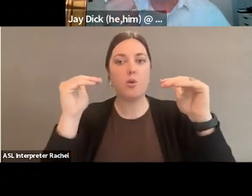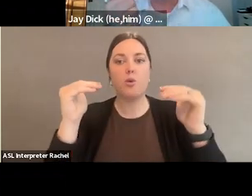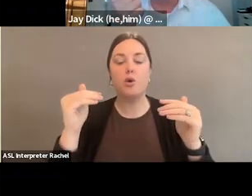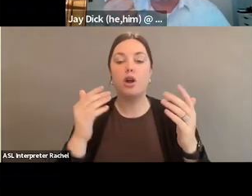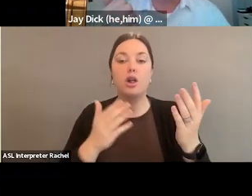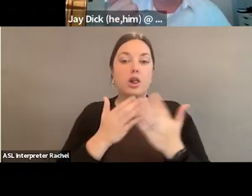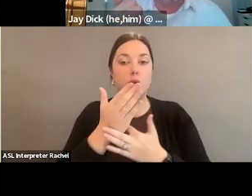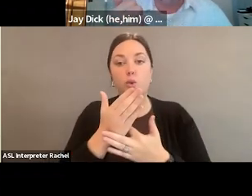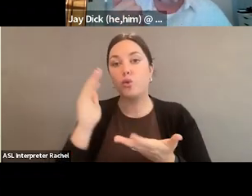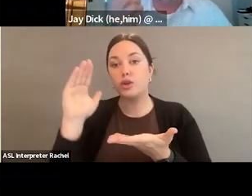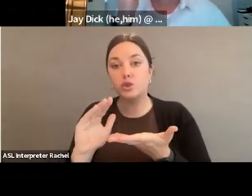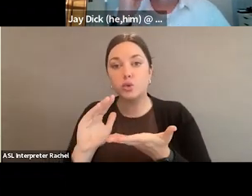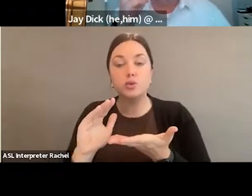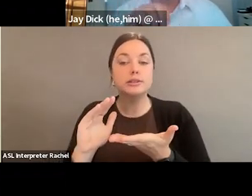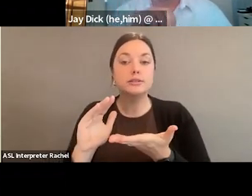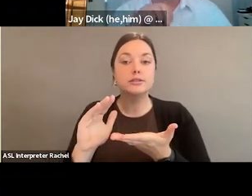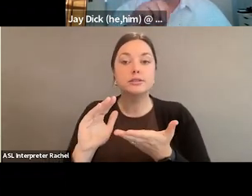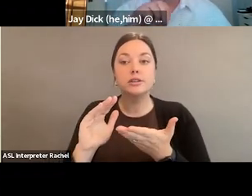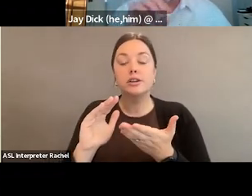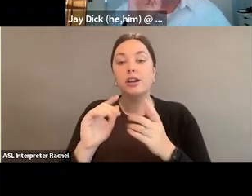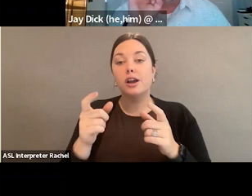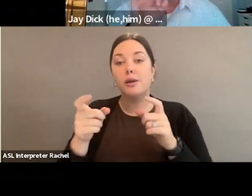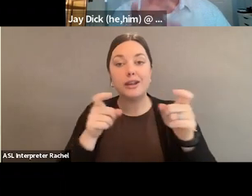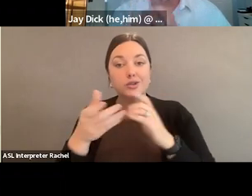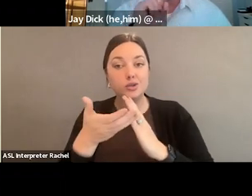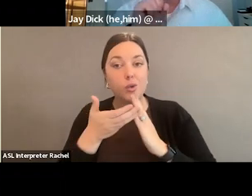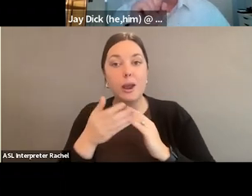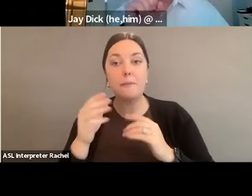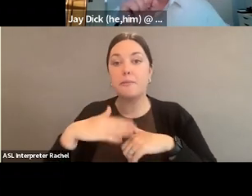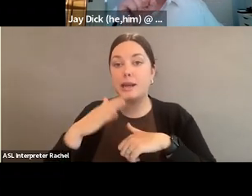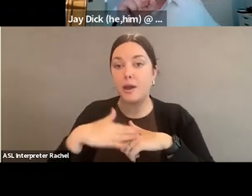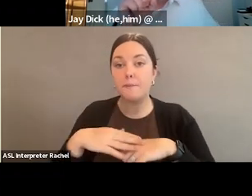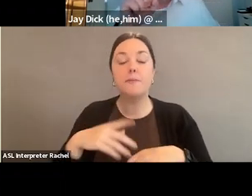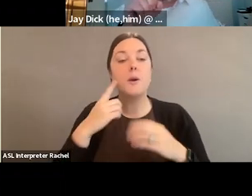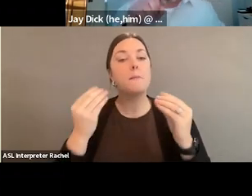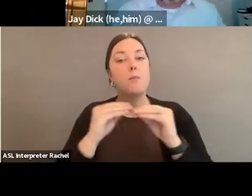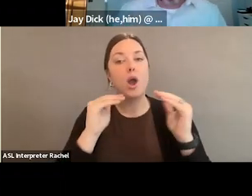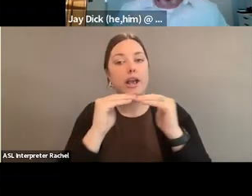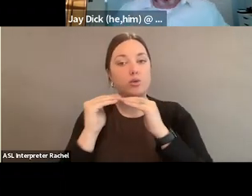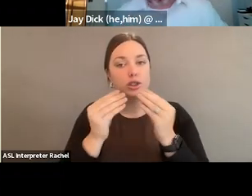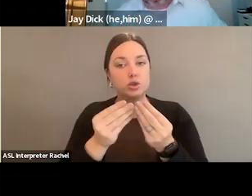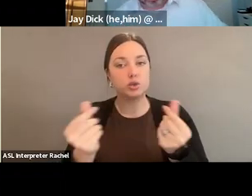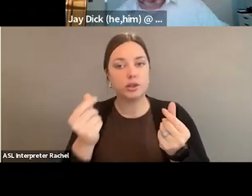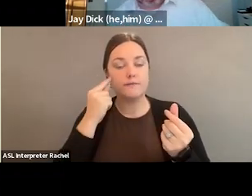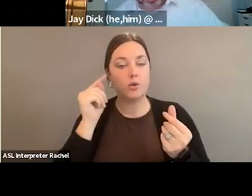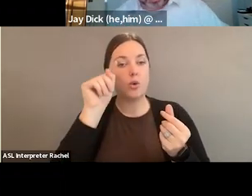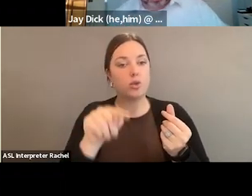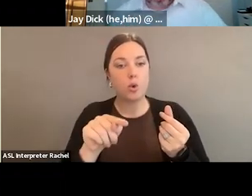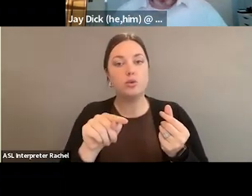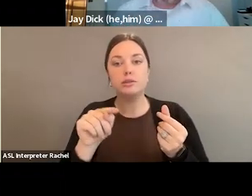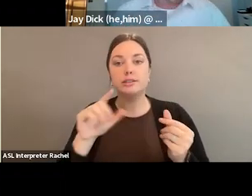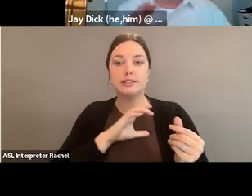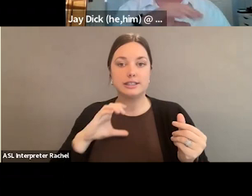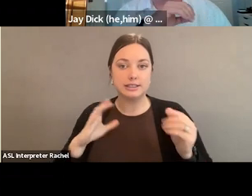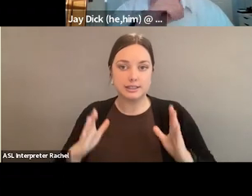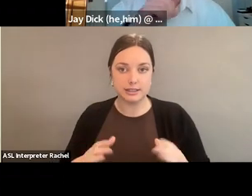maybe a reduced mandatory minimums or things like that, more equitable solutions for our citizens out